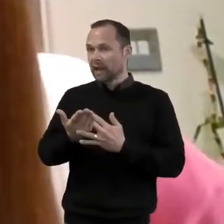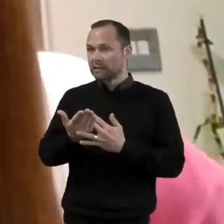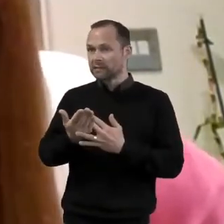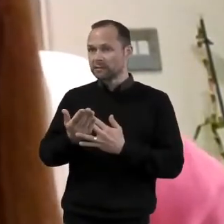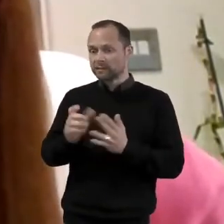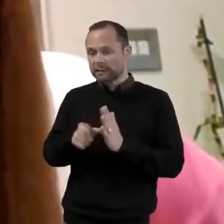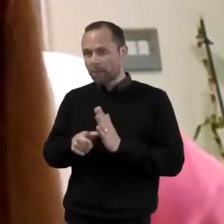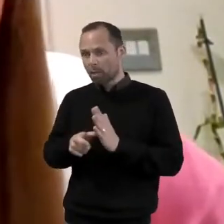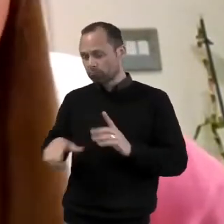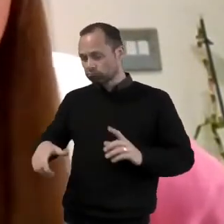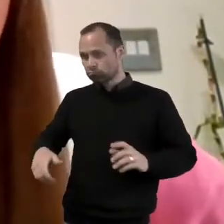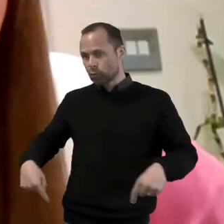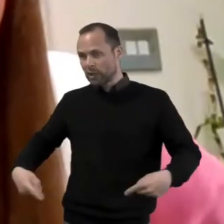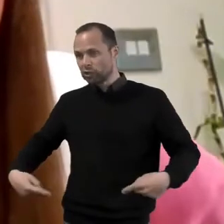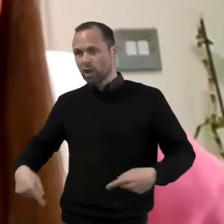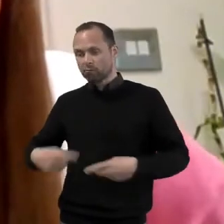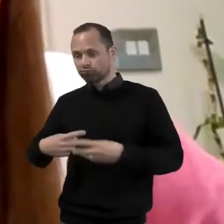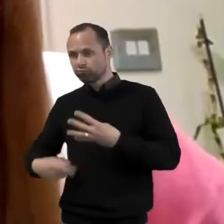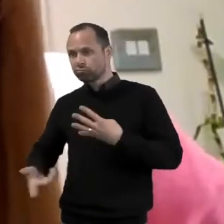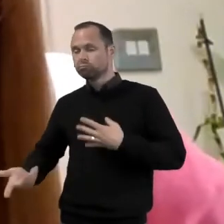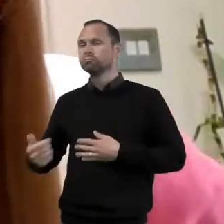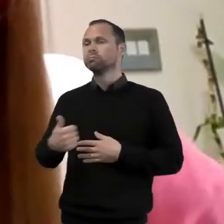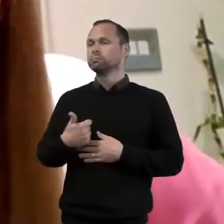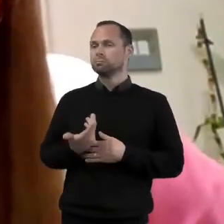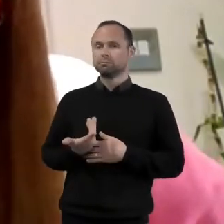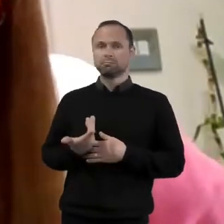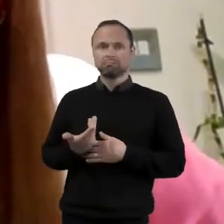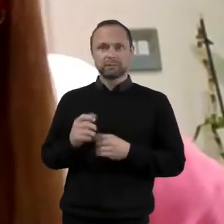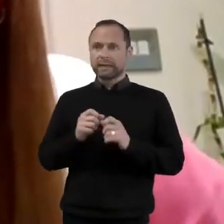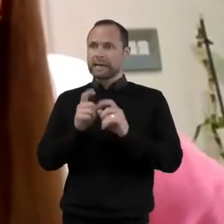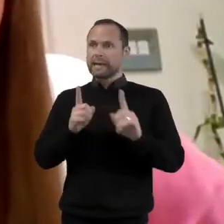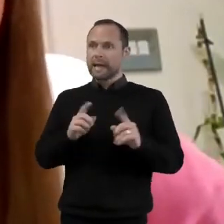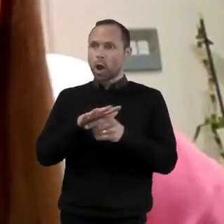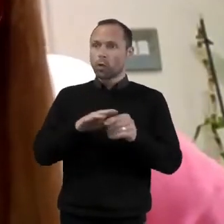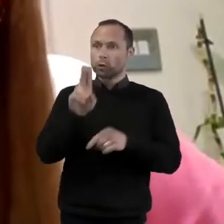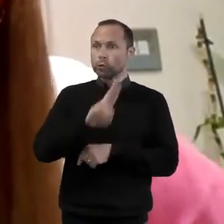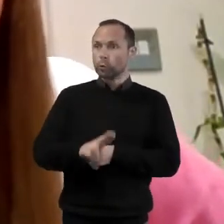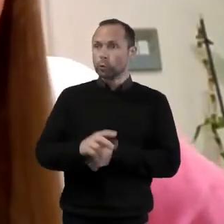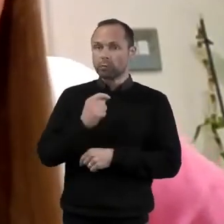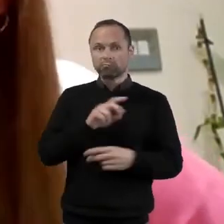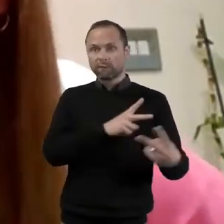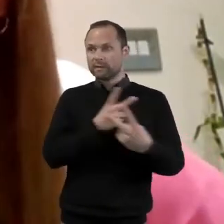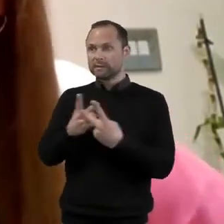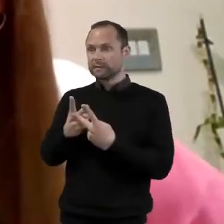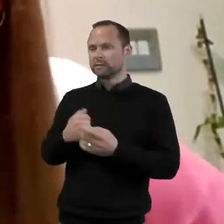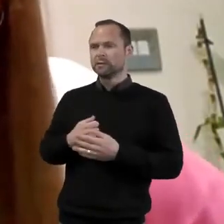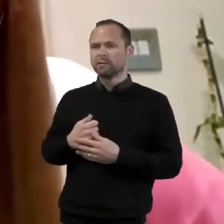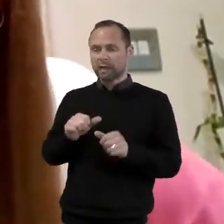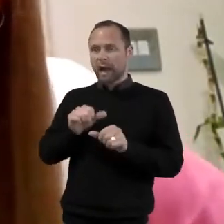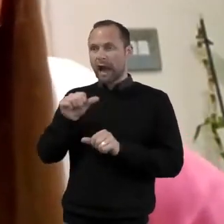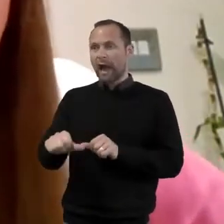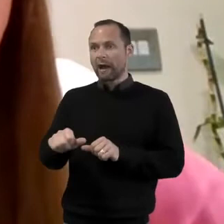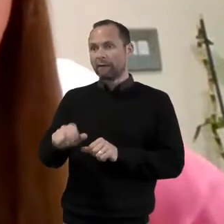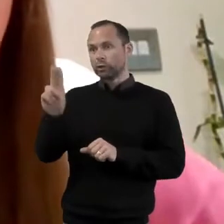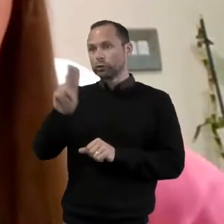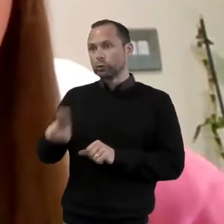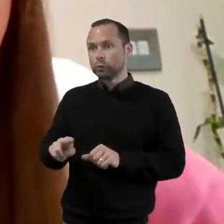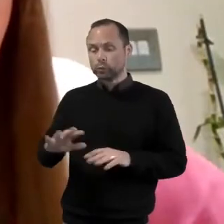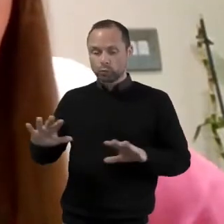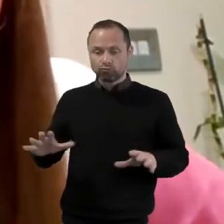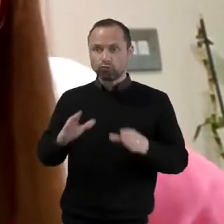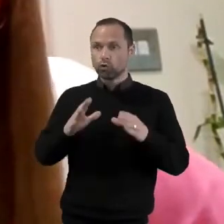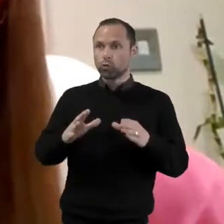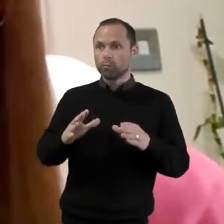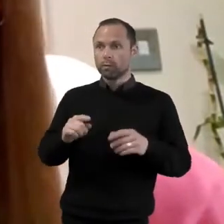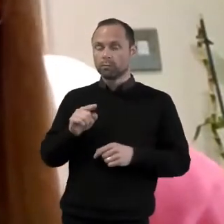Is it near a local school? So many after school based clubs, including sports clubs and music groups